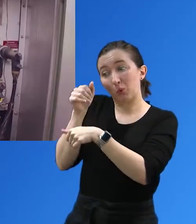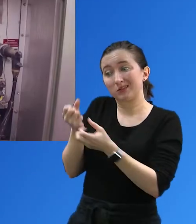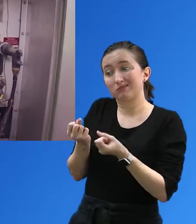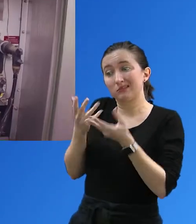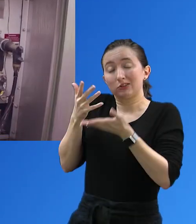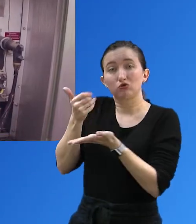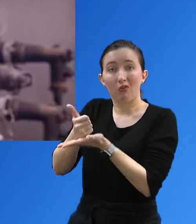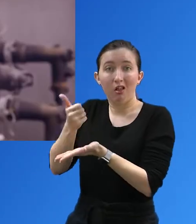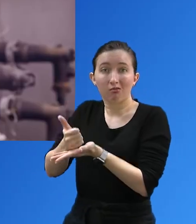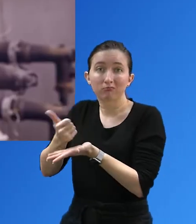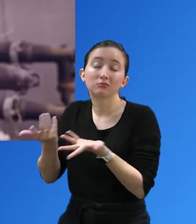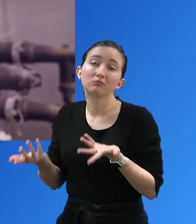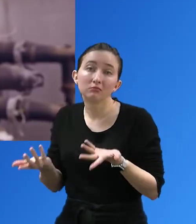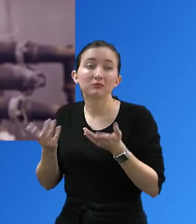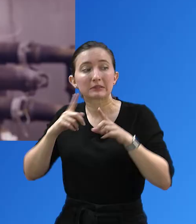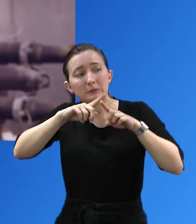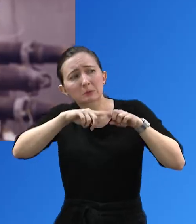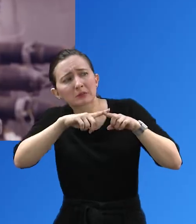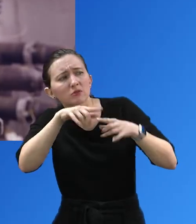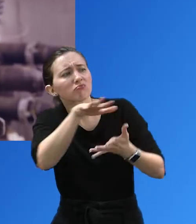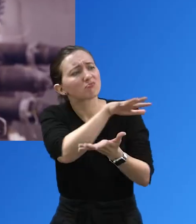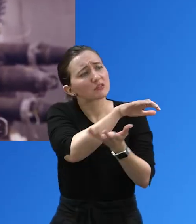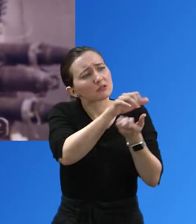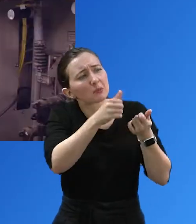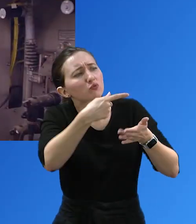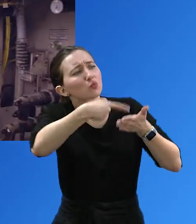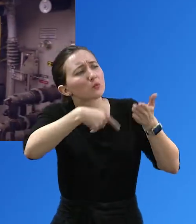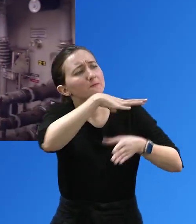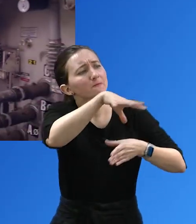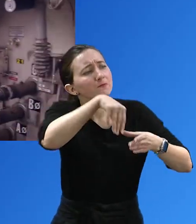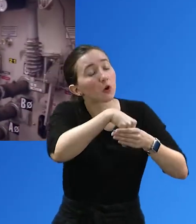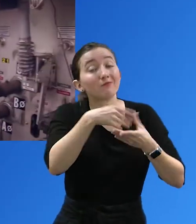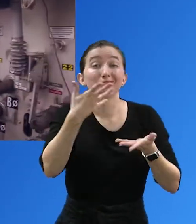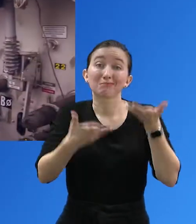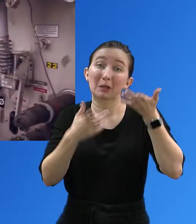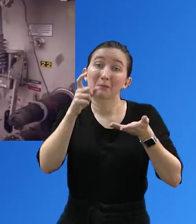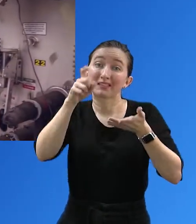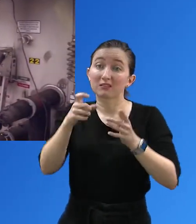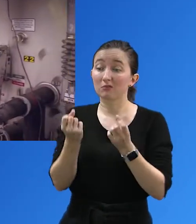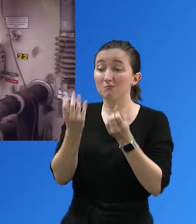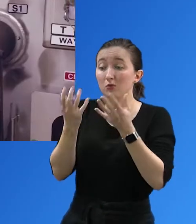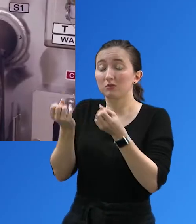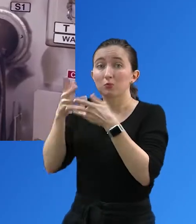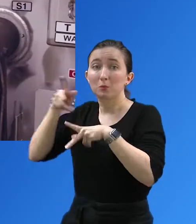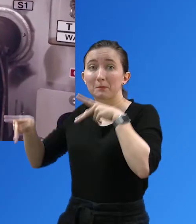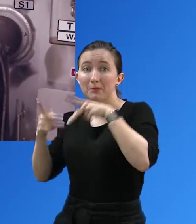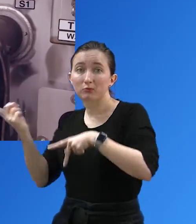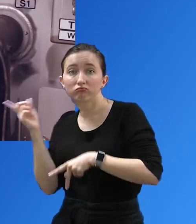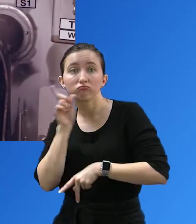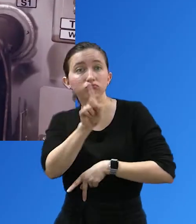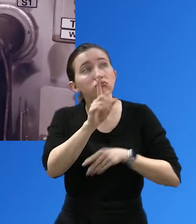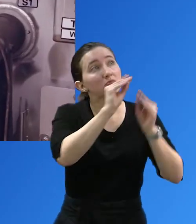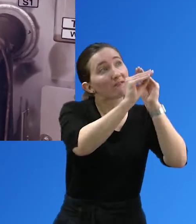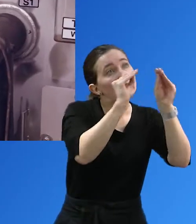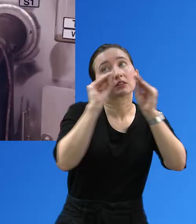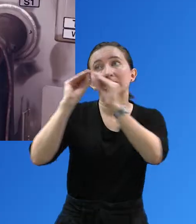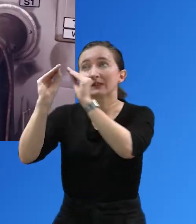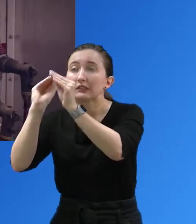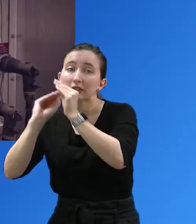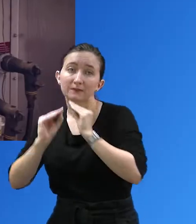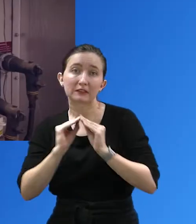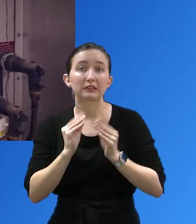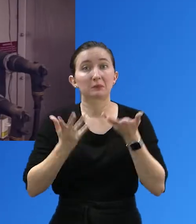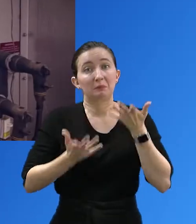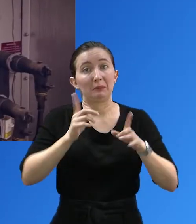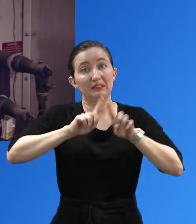resources, depending on the extent of the damage, which could include multiple crews if the damage is below ground. In this situation, work may